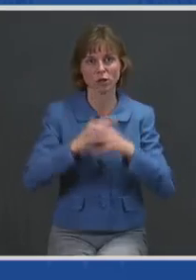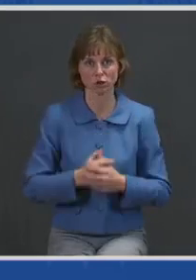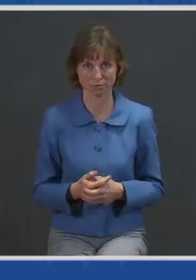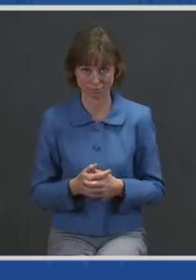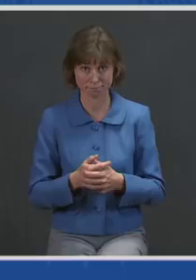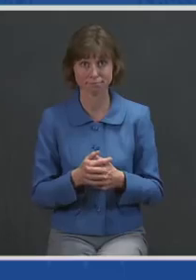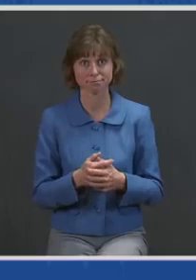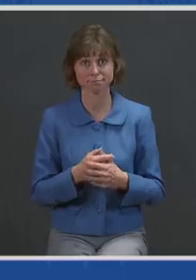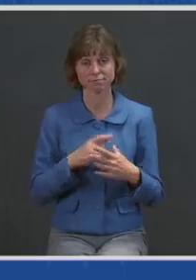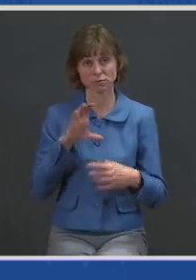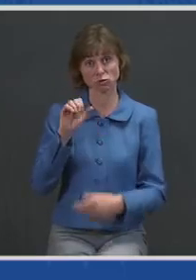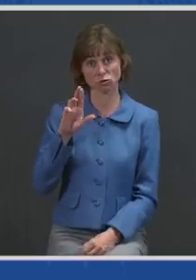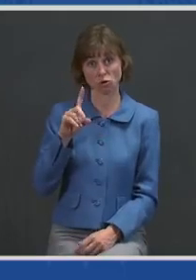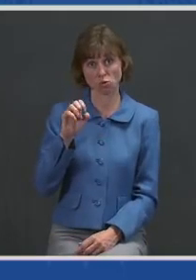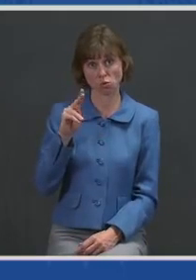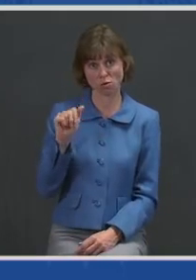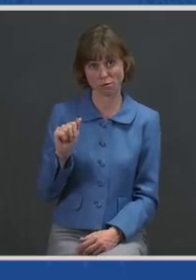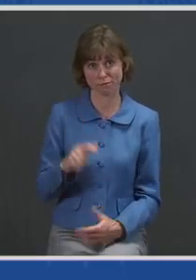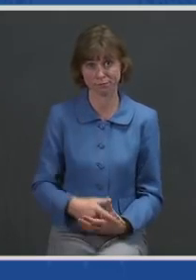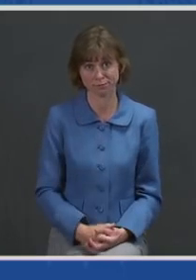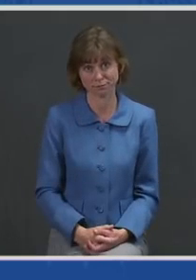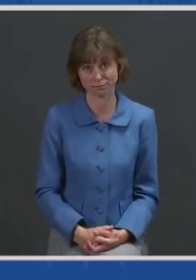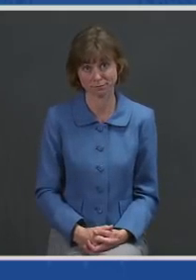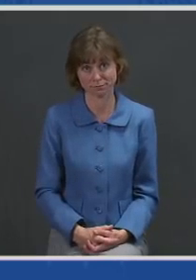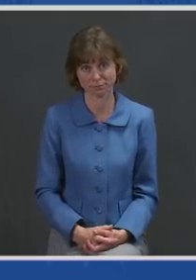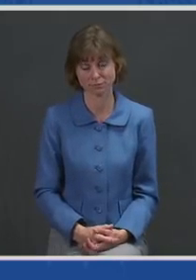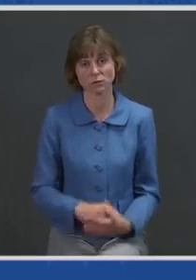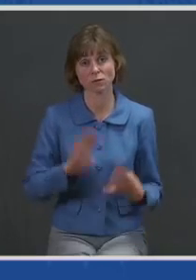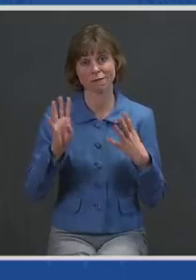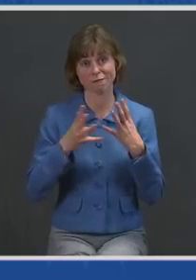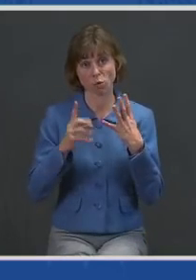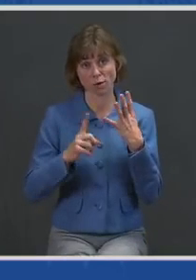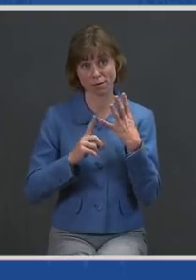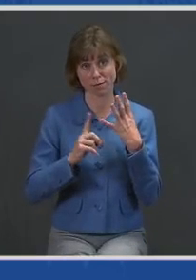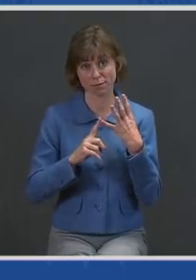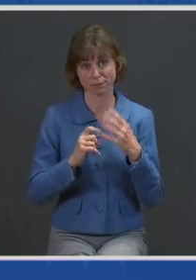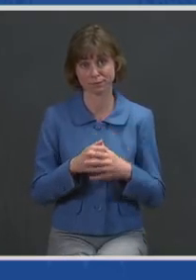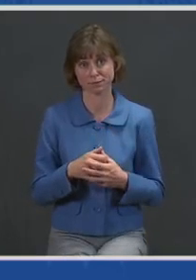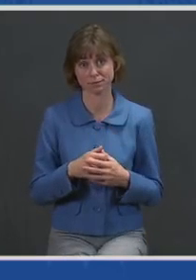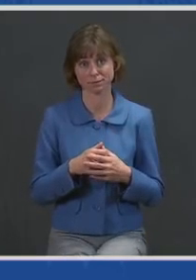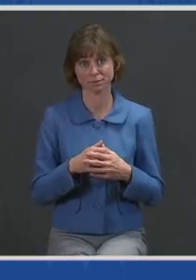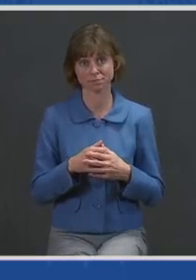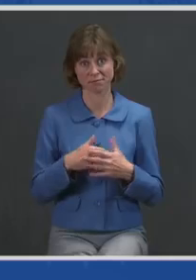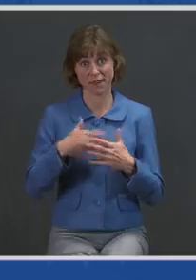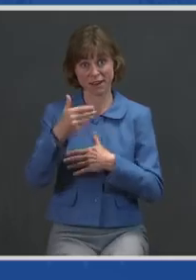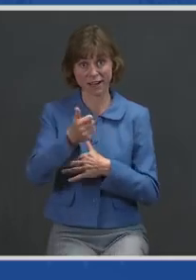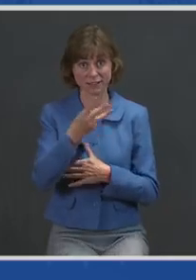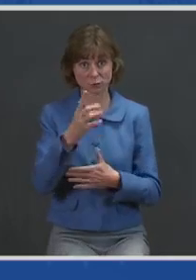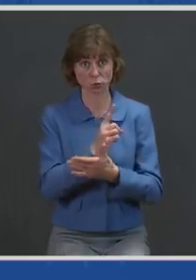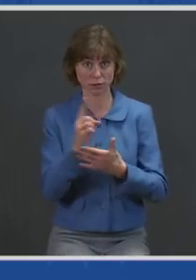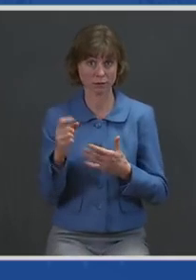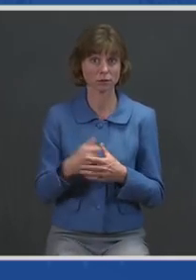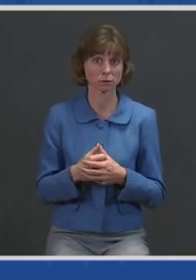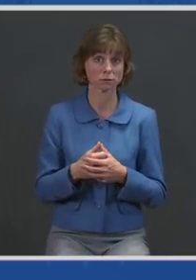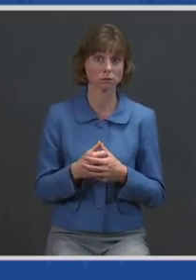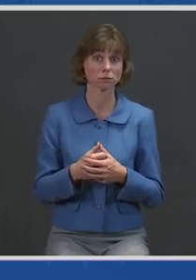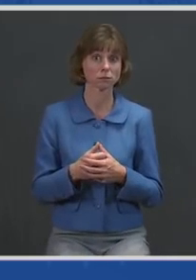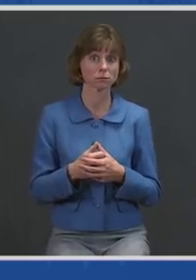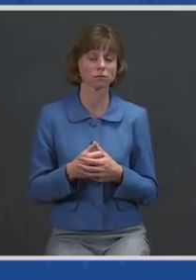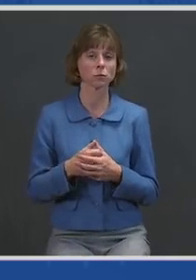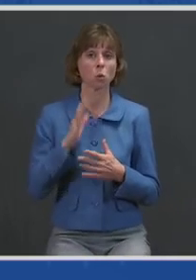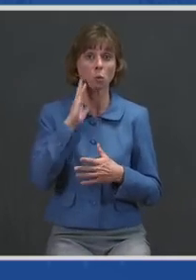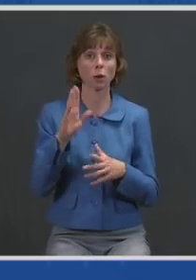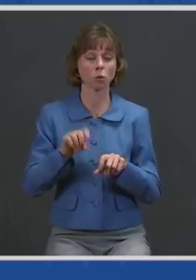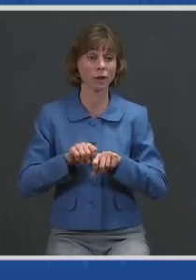Miguel Cardona. Fourth, in the coming weeks, we will issue further guidance